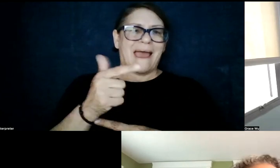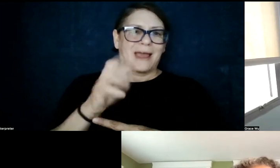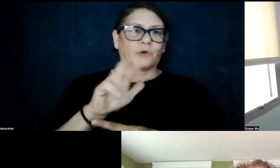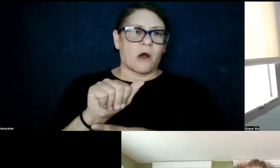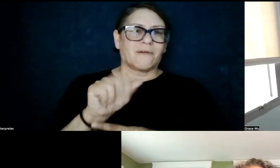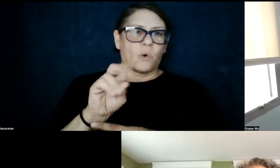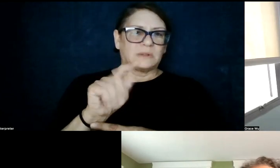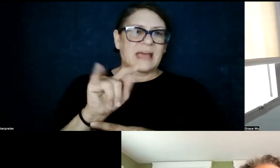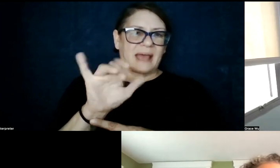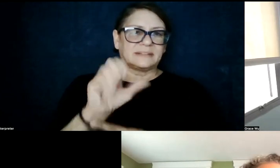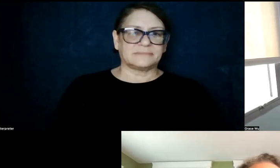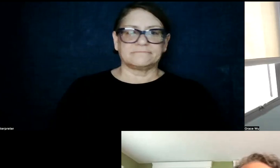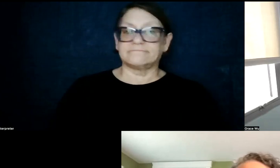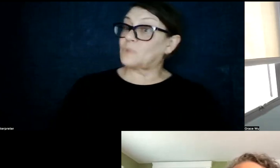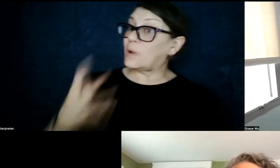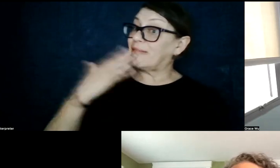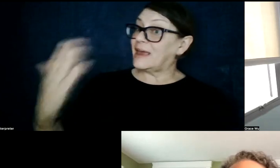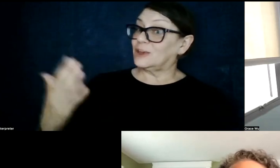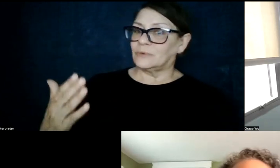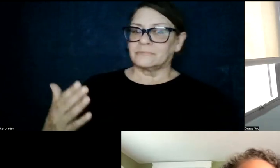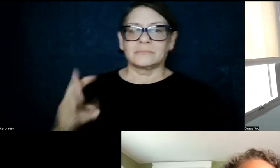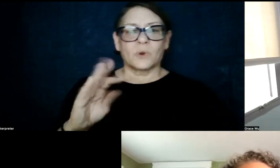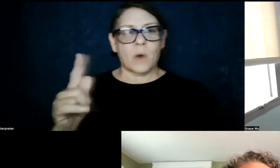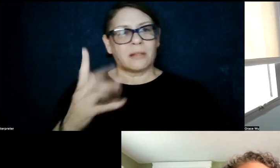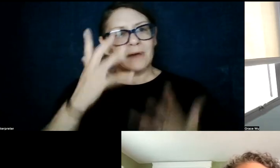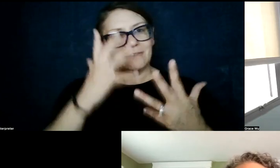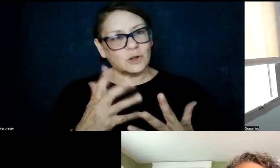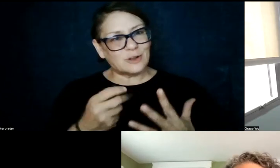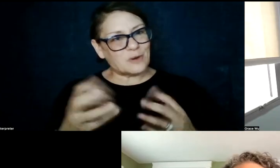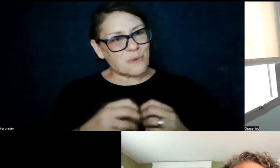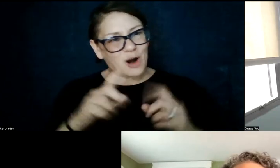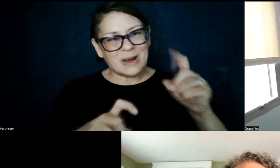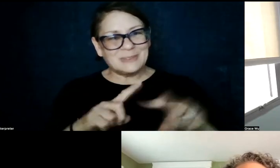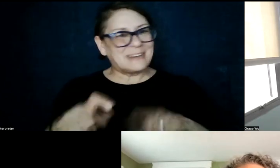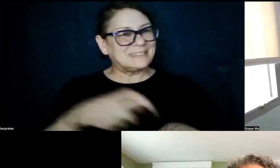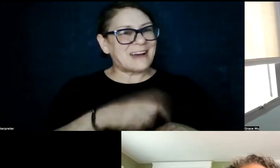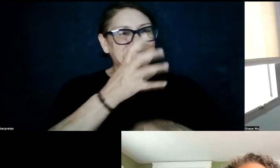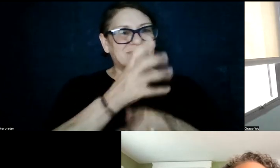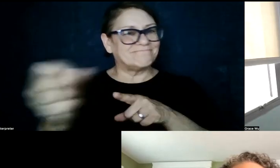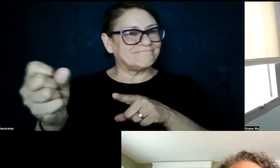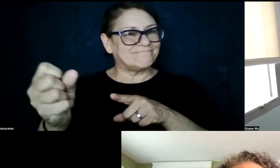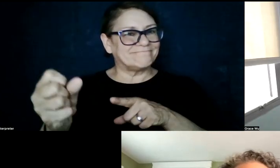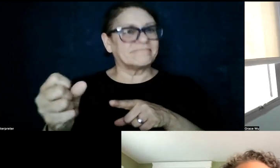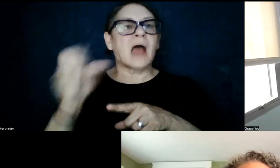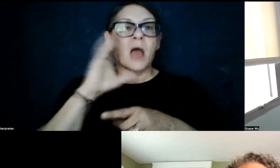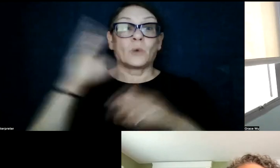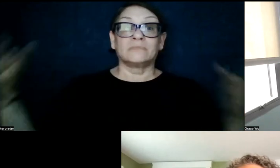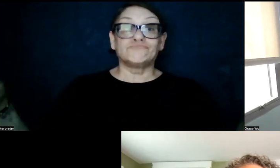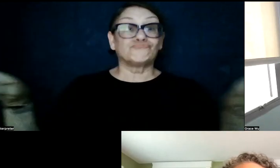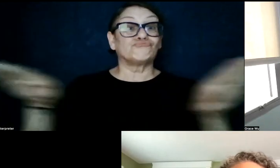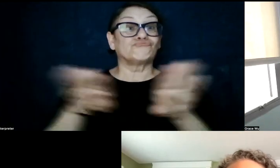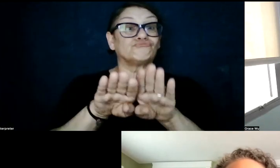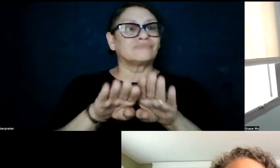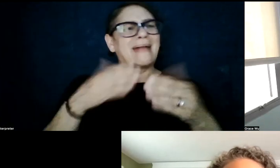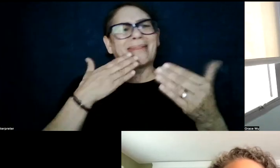Right. Okay. That makes sense. Well, unfortunately, there were a few more questions, but we're out of time. So I will bring us to a close. And